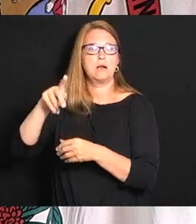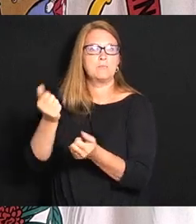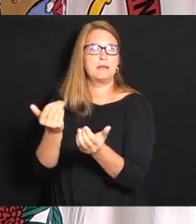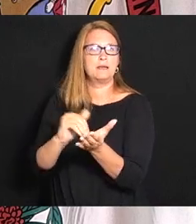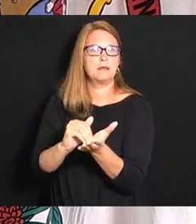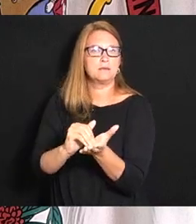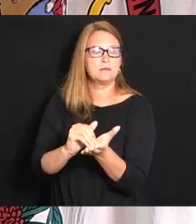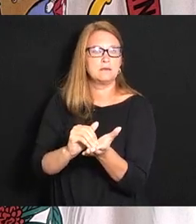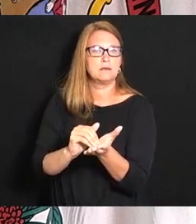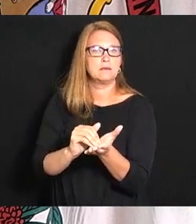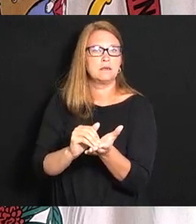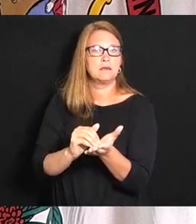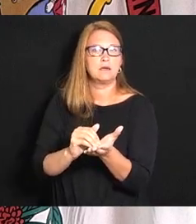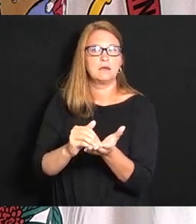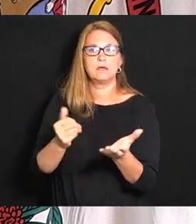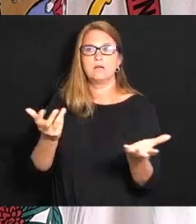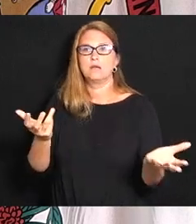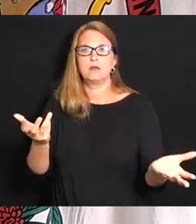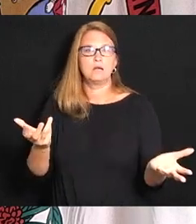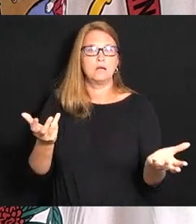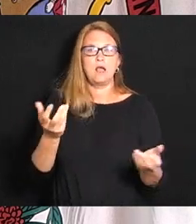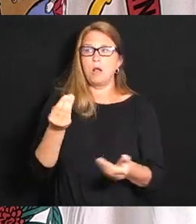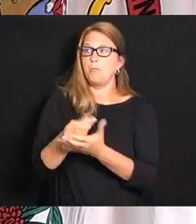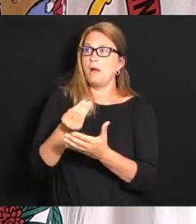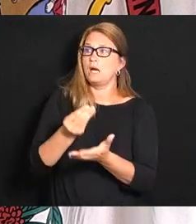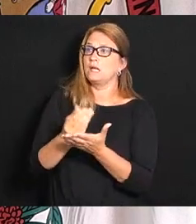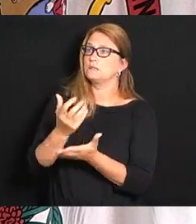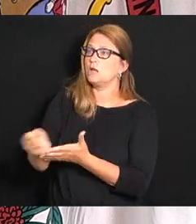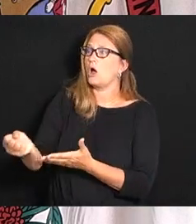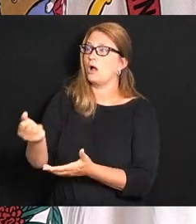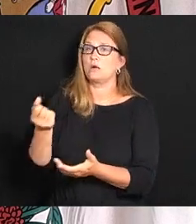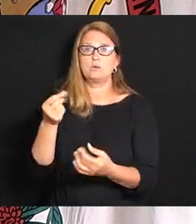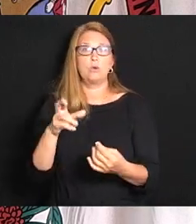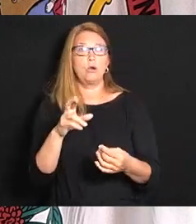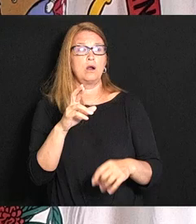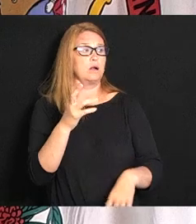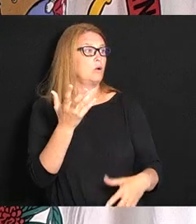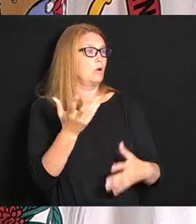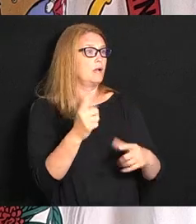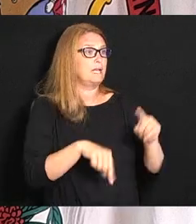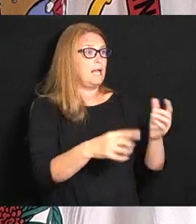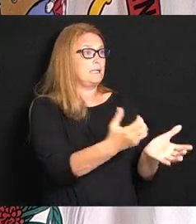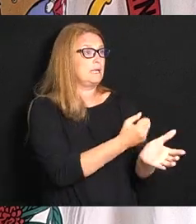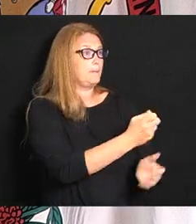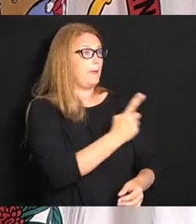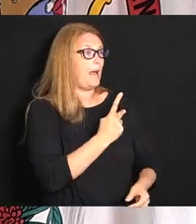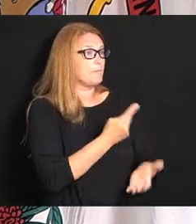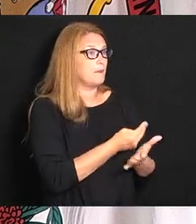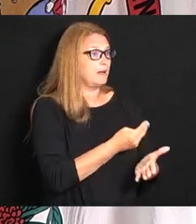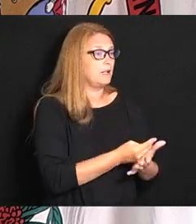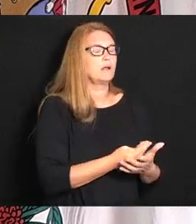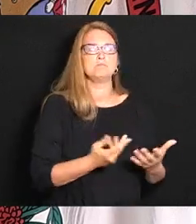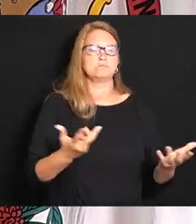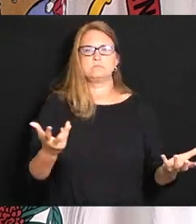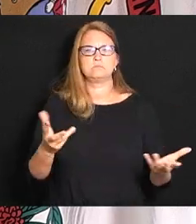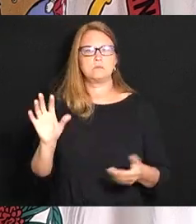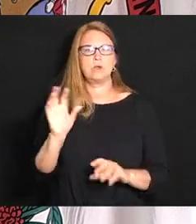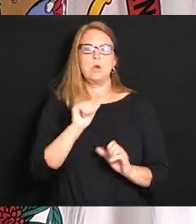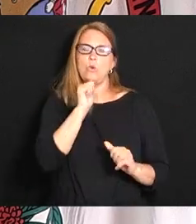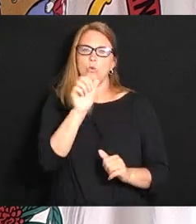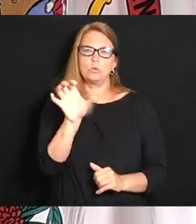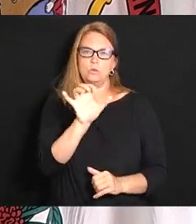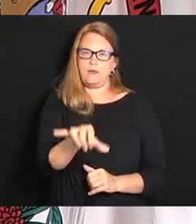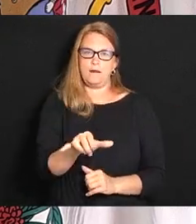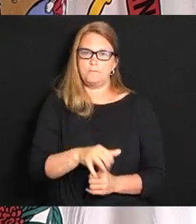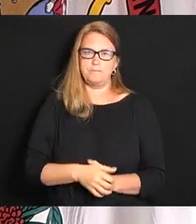we done we've lost a bunch of federal funding and we can't qualify for it and we hurt a bunch of people and everything no we're not going to do